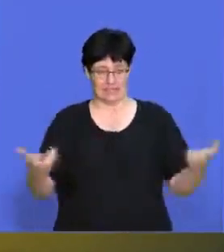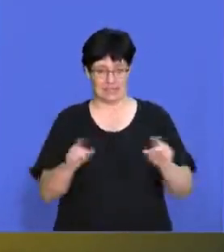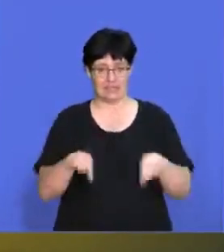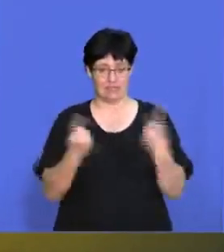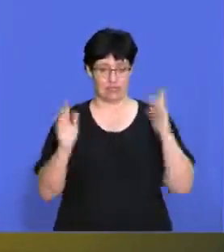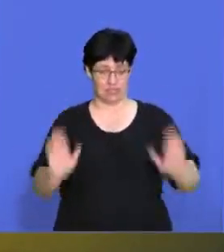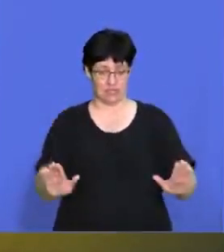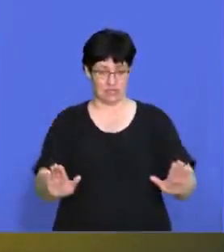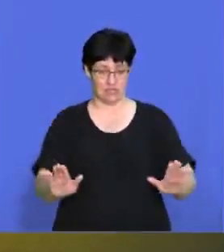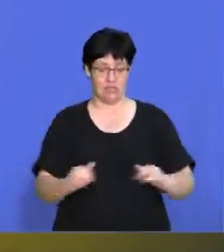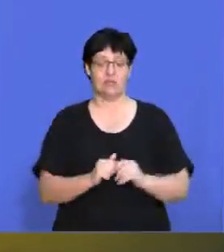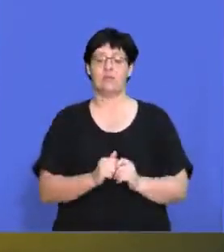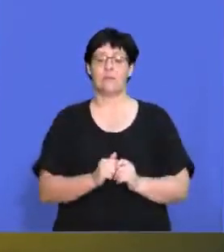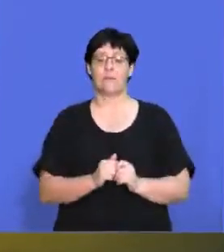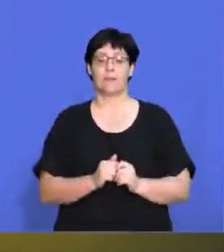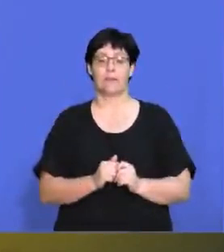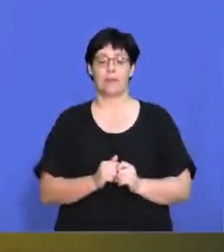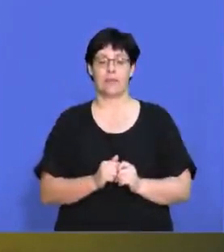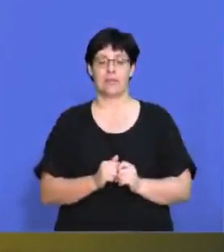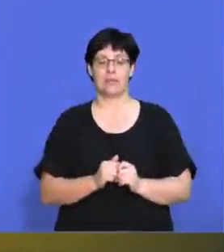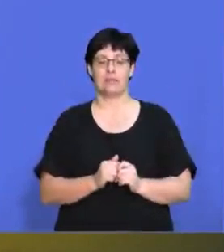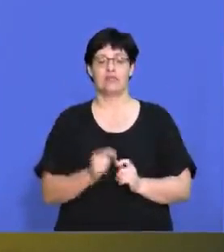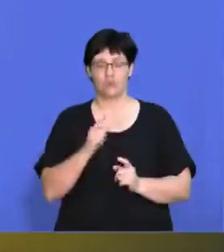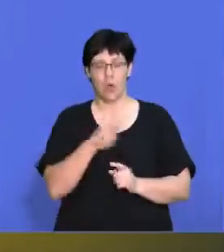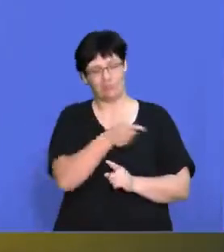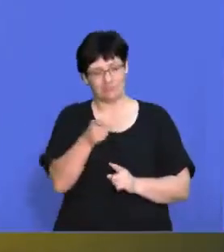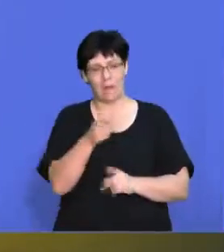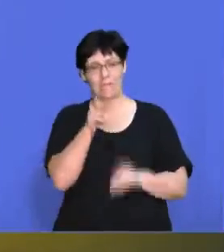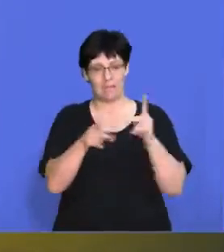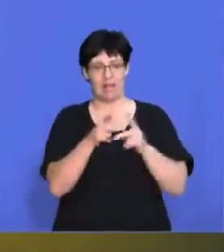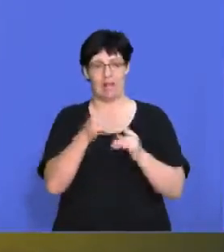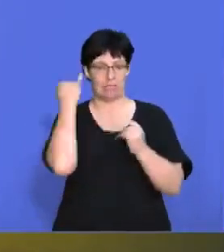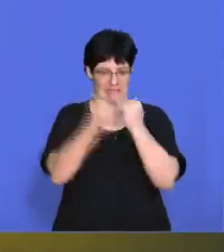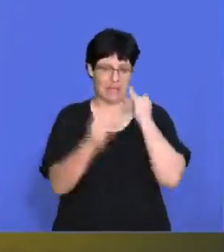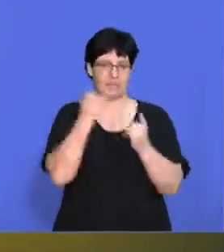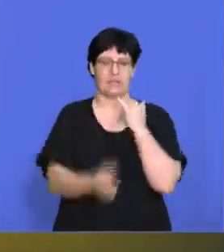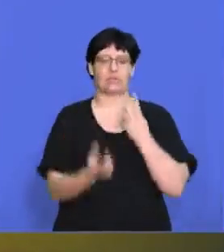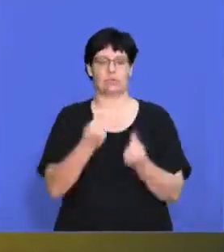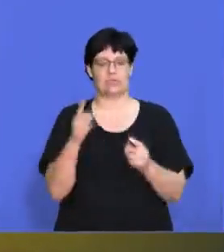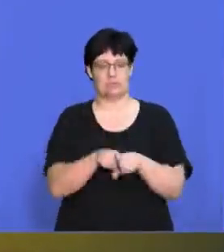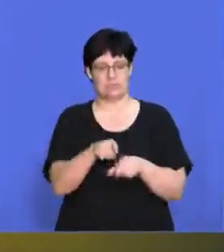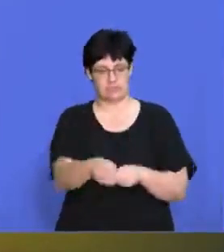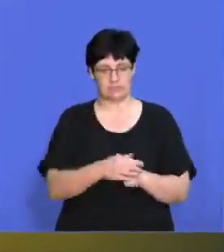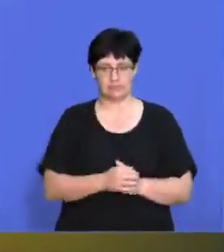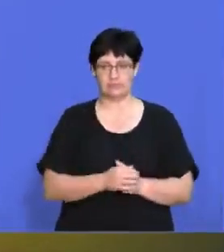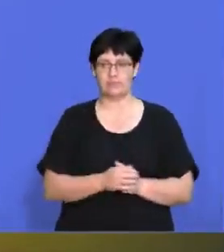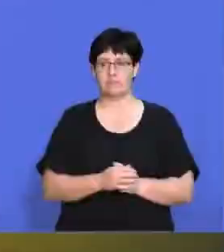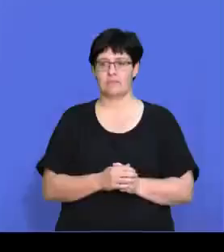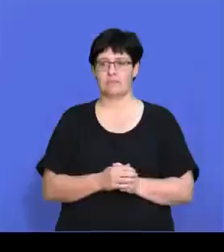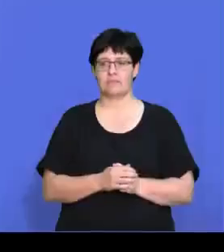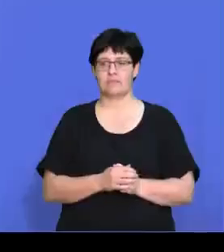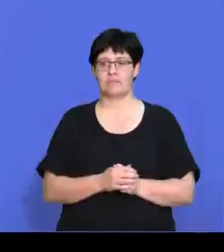economy. They are very, very different things and it's a common mistake that a lot of matriculants make.